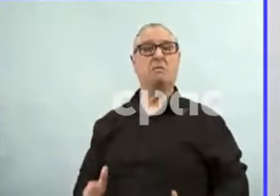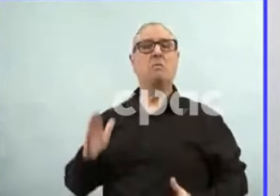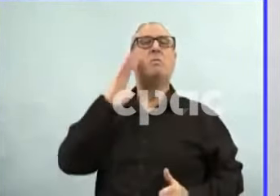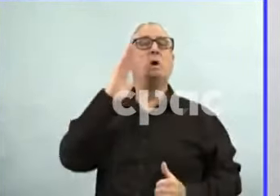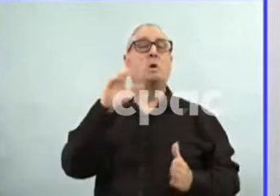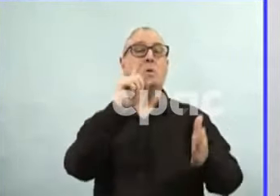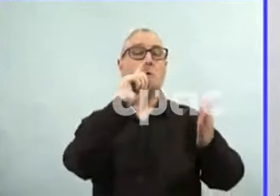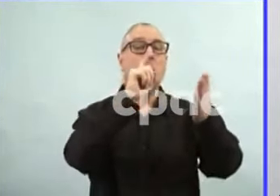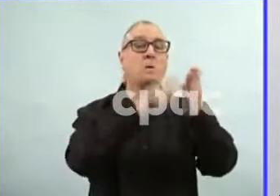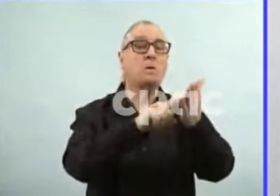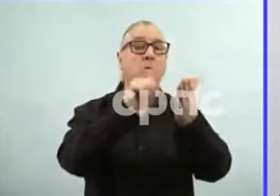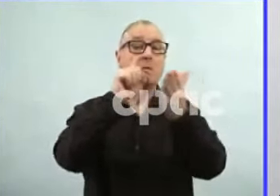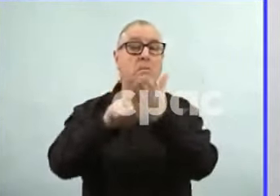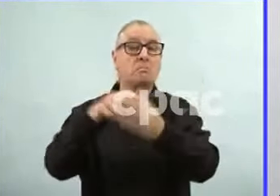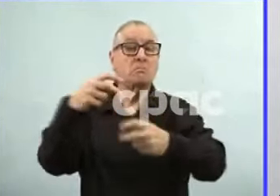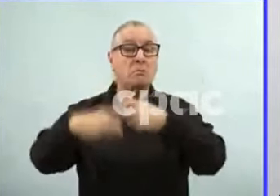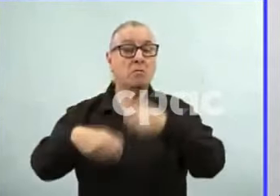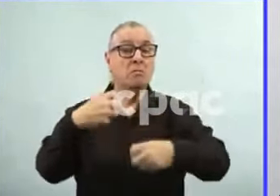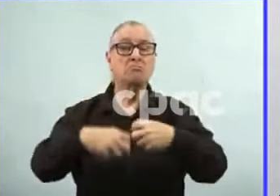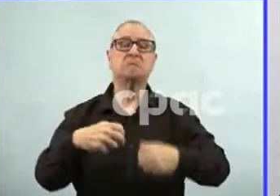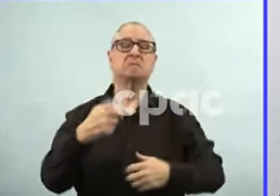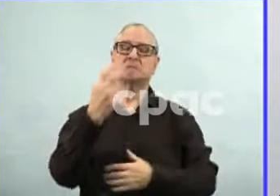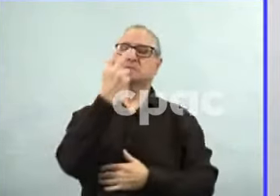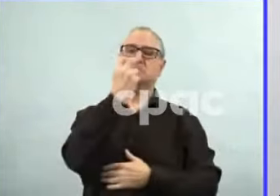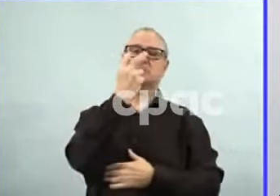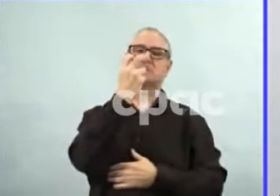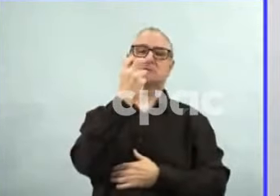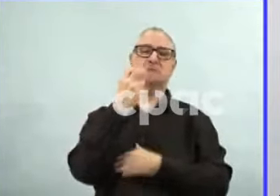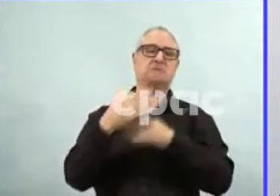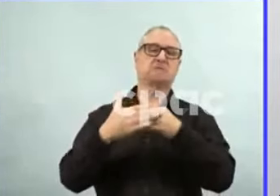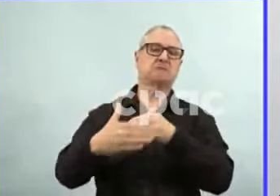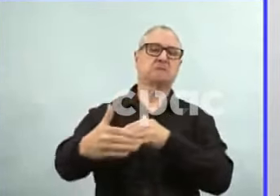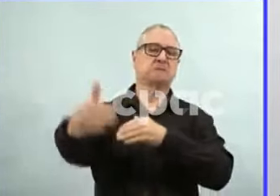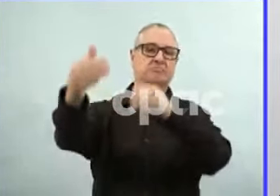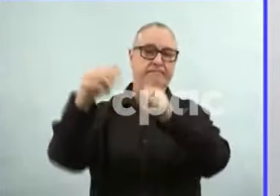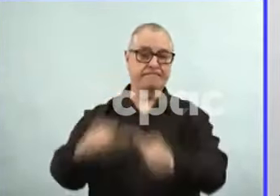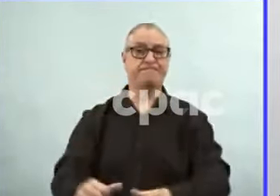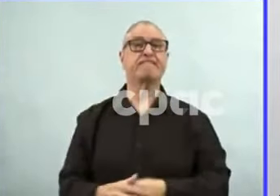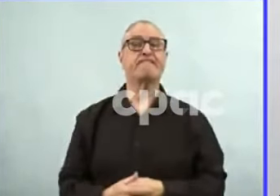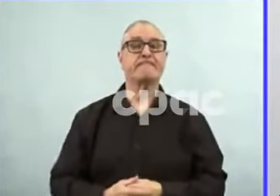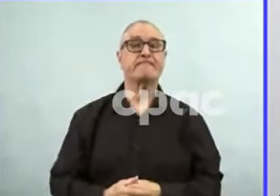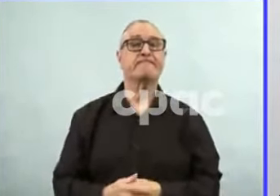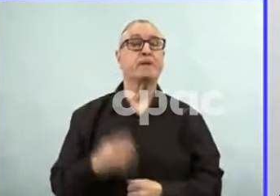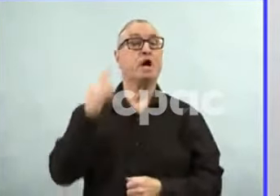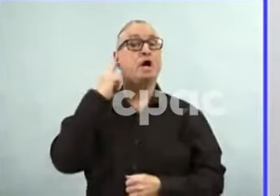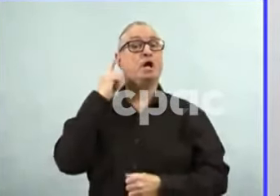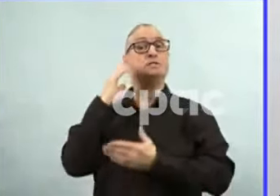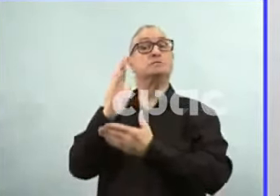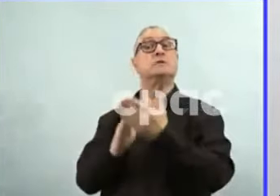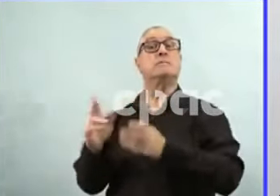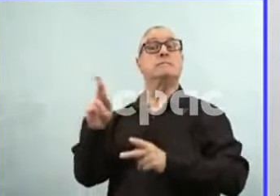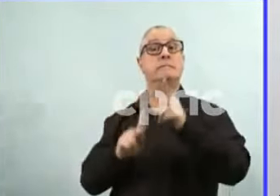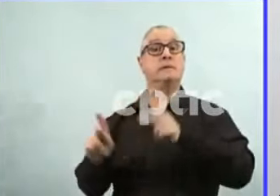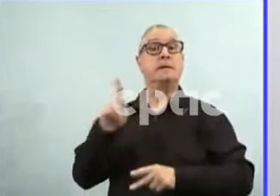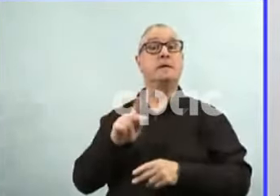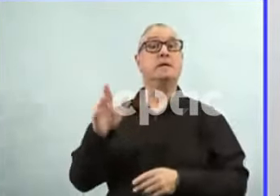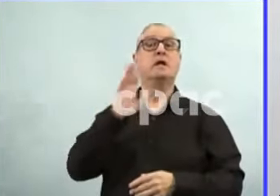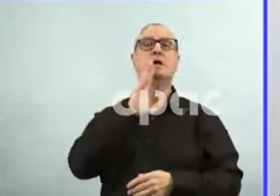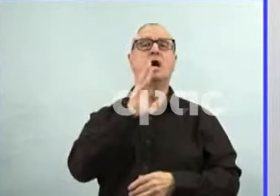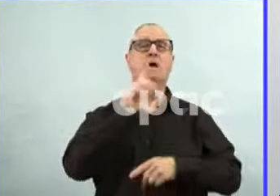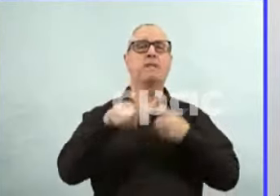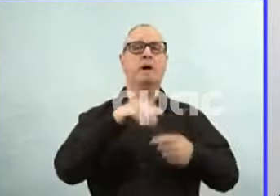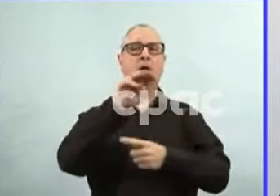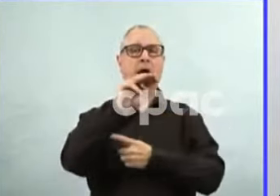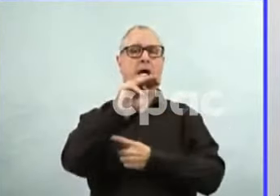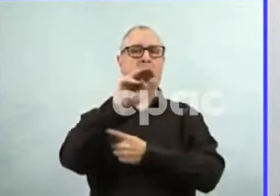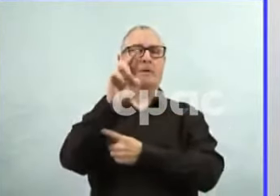We've also seen some people raise concerns online about mRNA vaccines, such as the Pfizer vaccine being